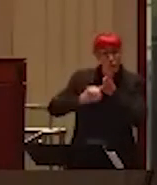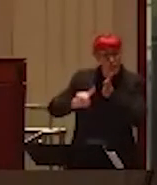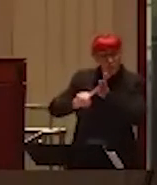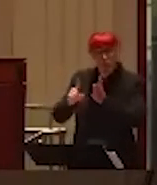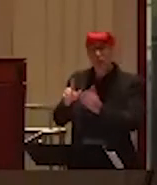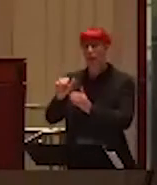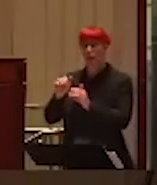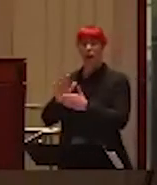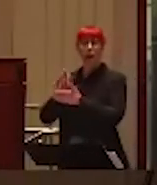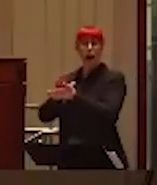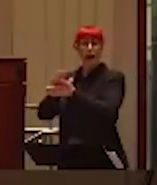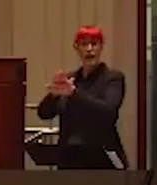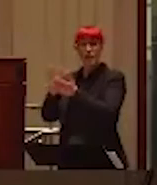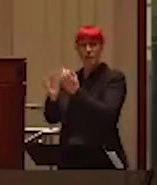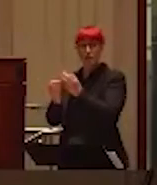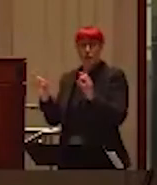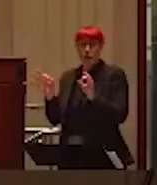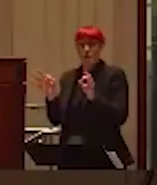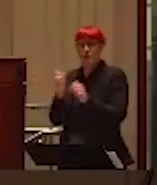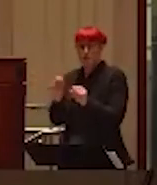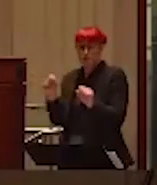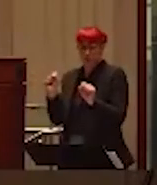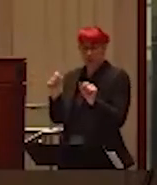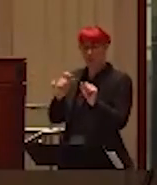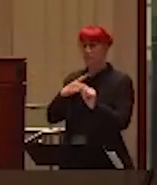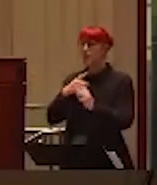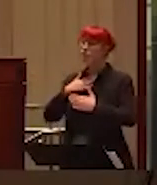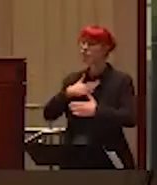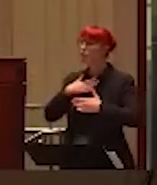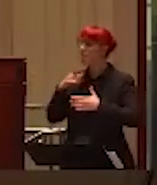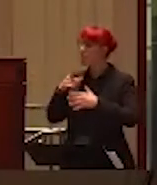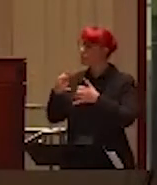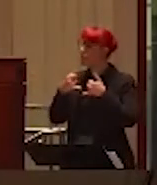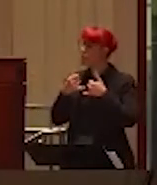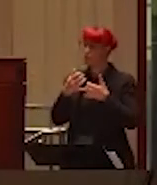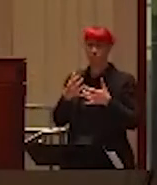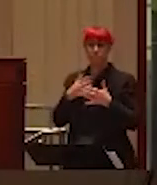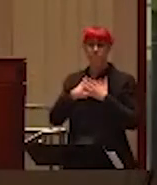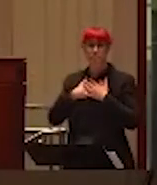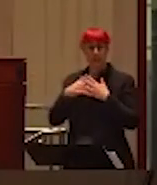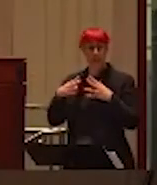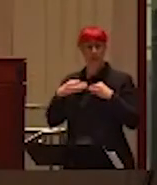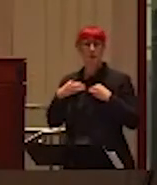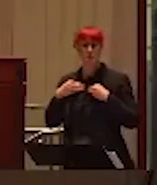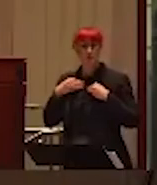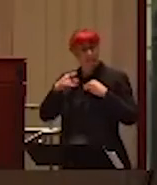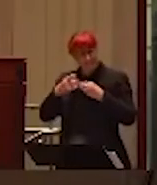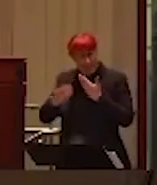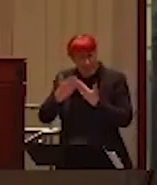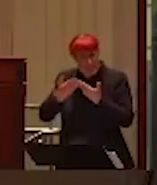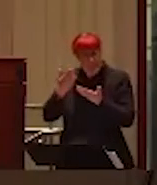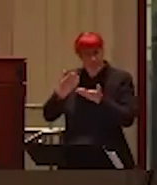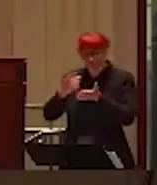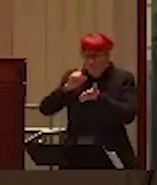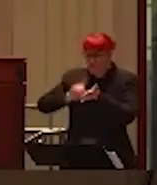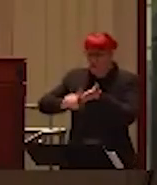this is a pleasure to receive such an award. And it's not easy to do research on controversial topics. There